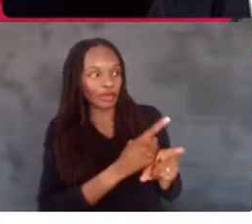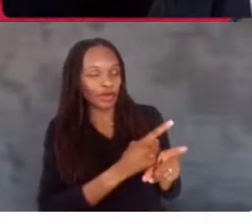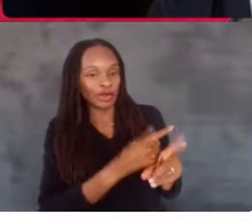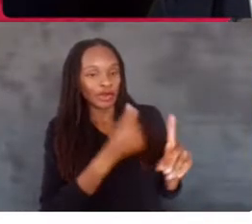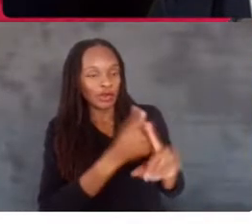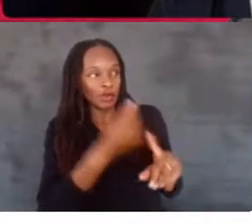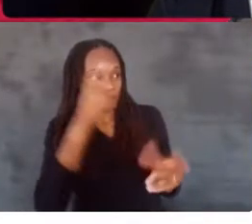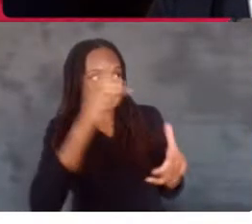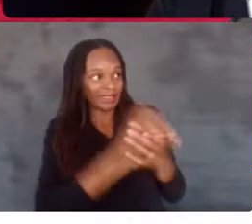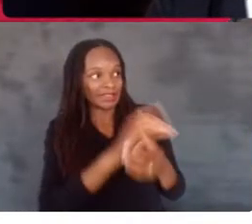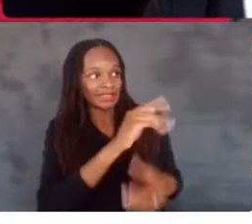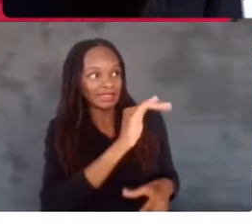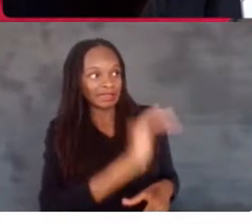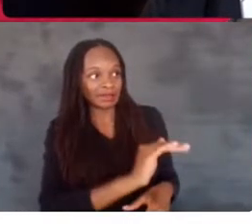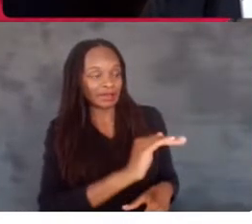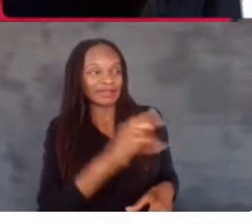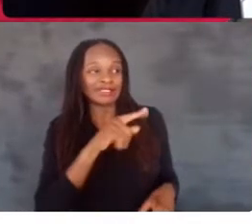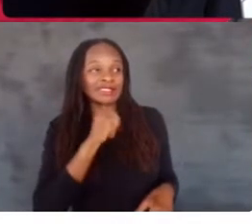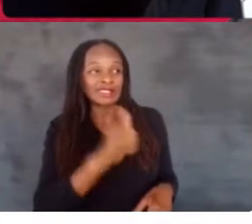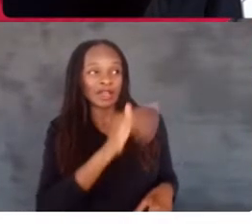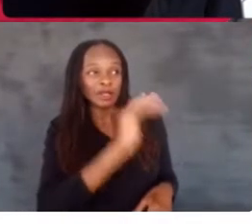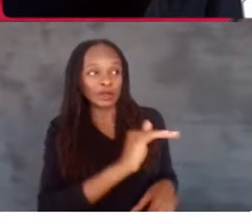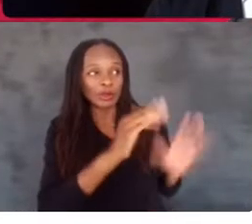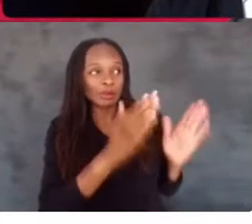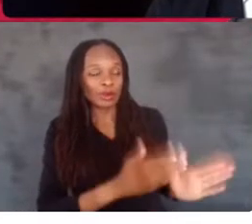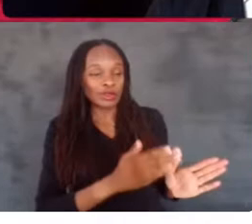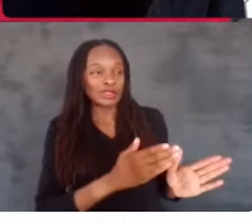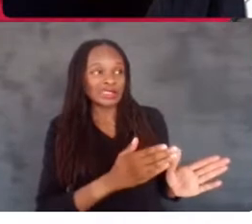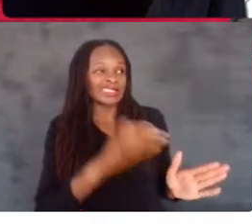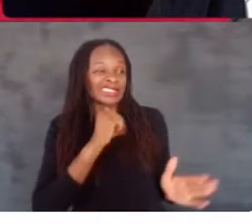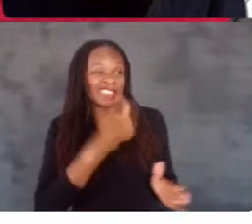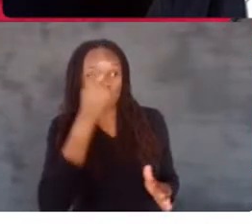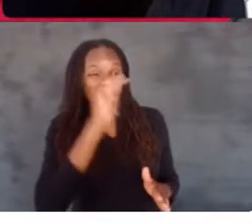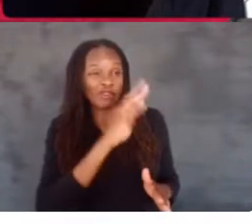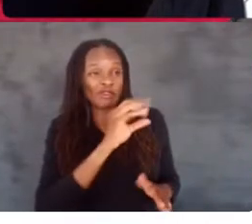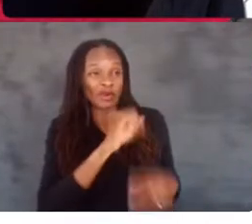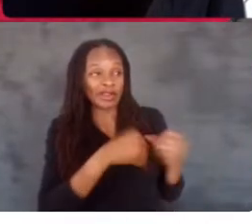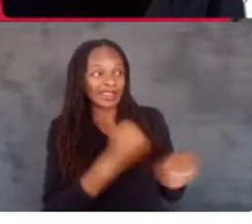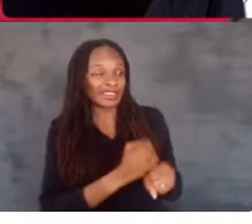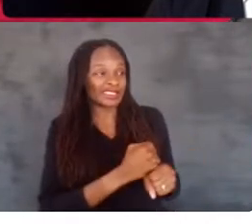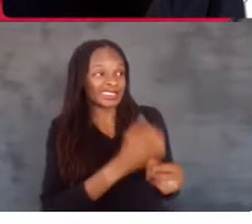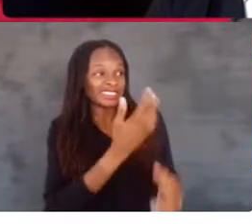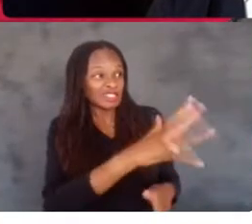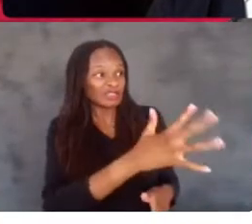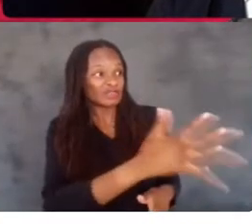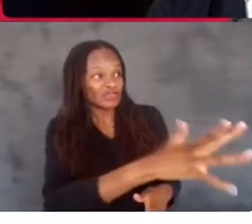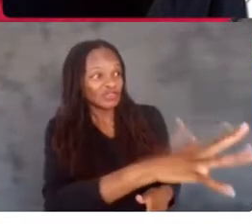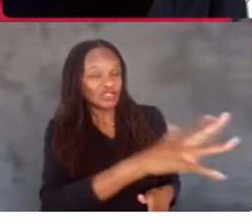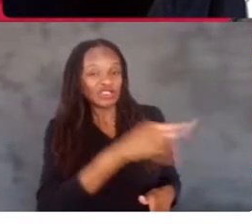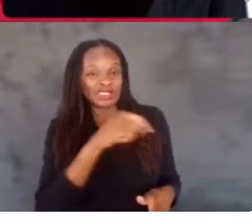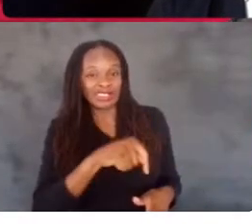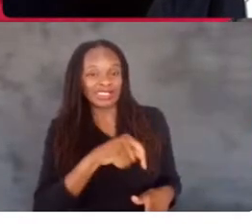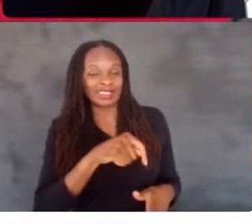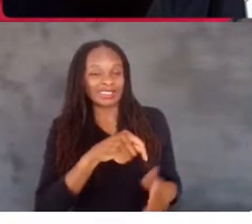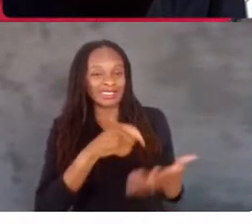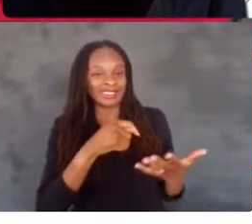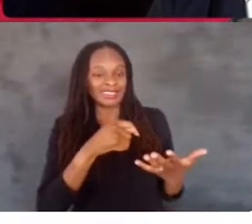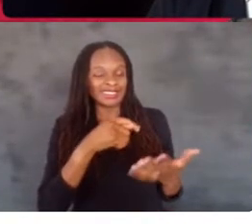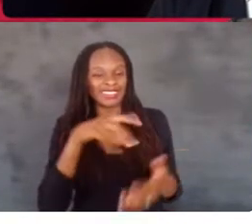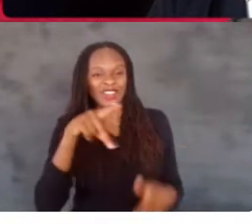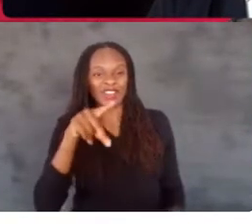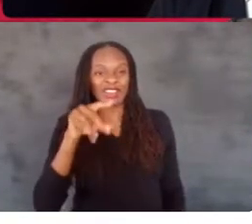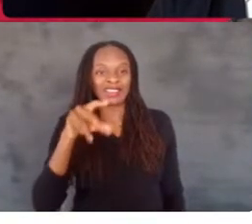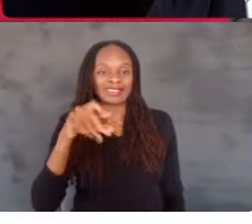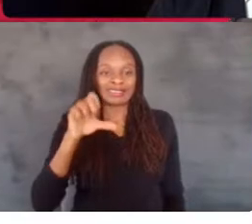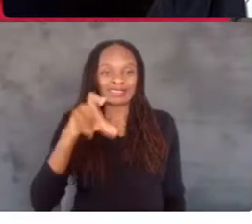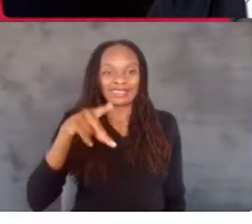person that he's not a little person and that he hasn't been for 40 years. And to snap out of it, snap out of the psychosis that we created for